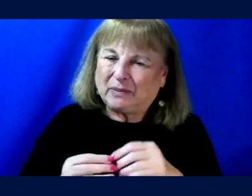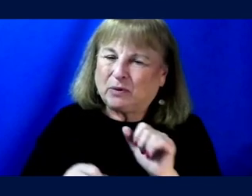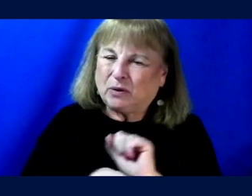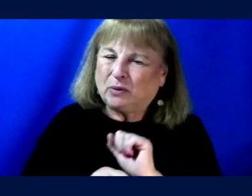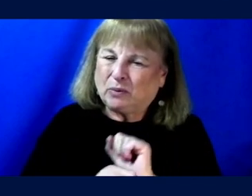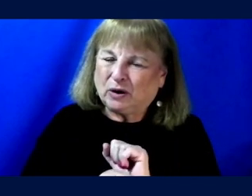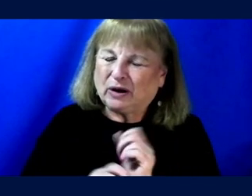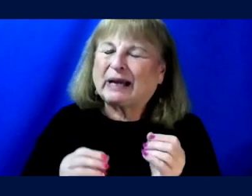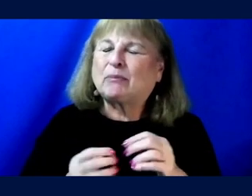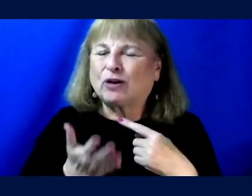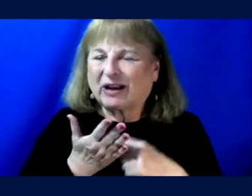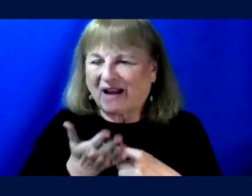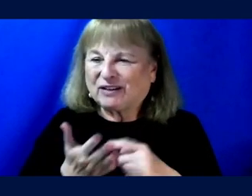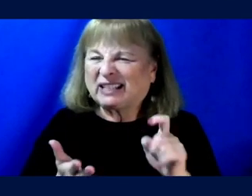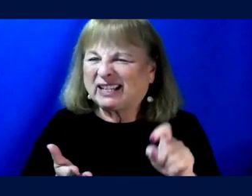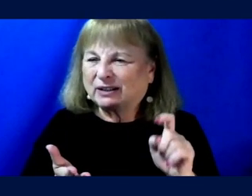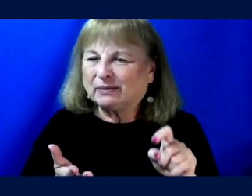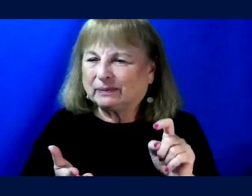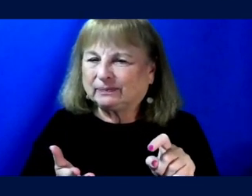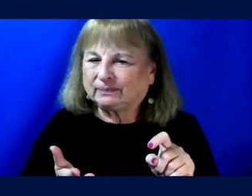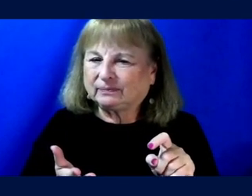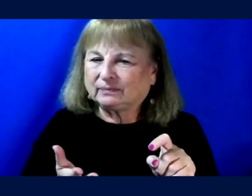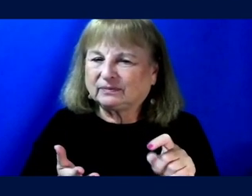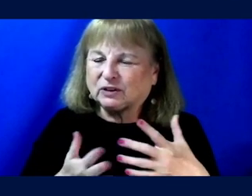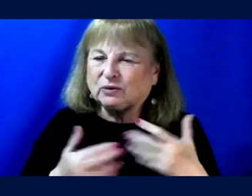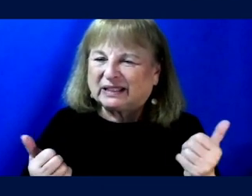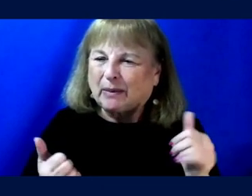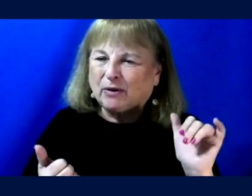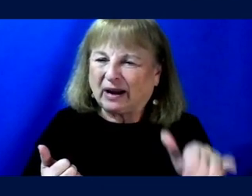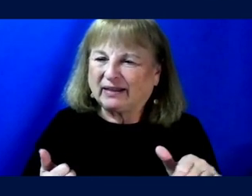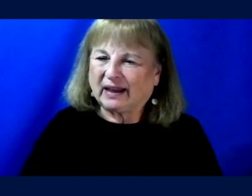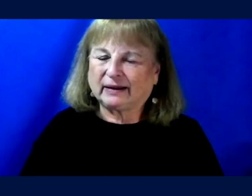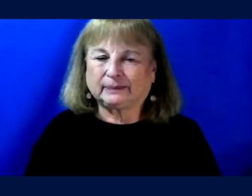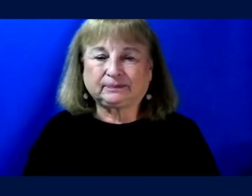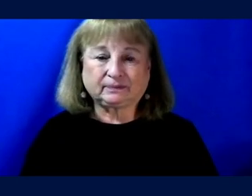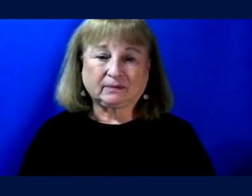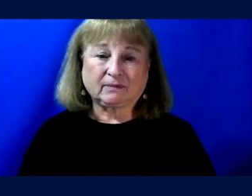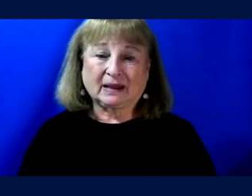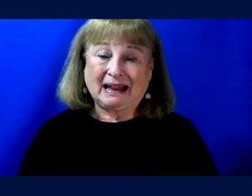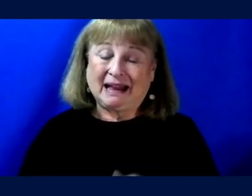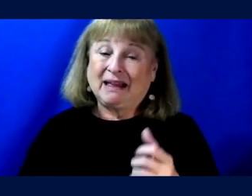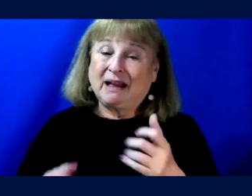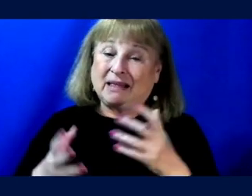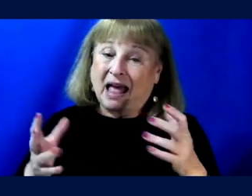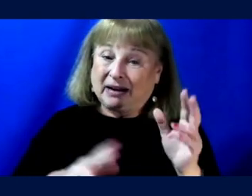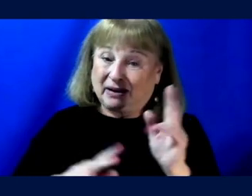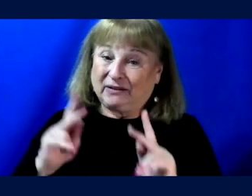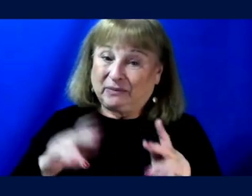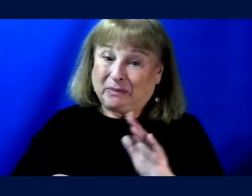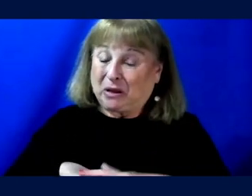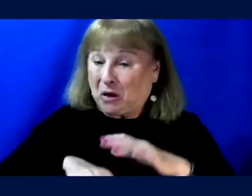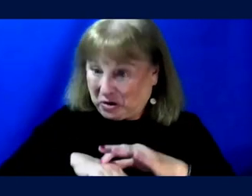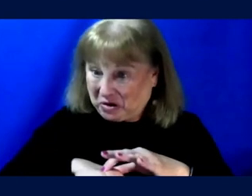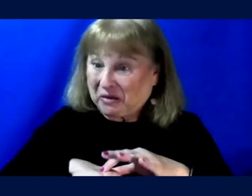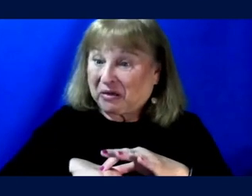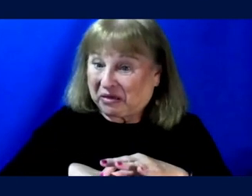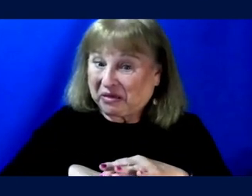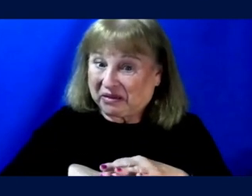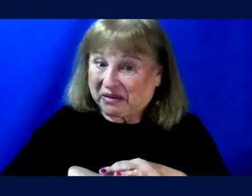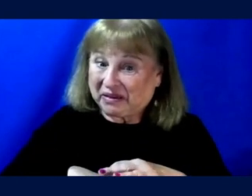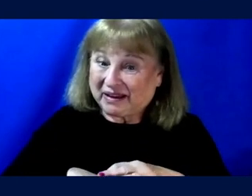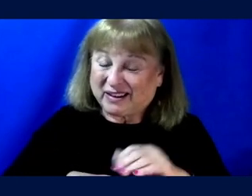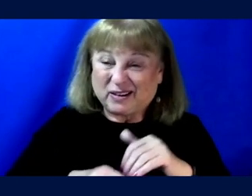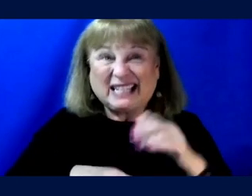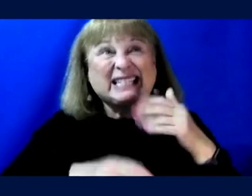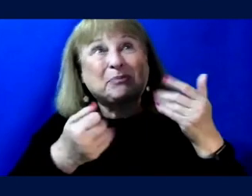conversation to be had, um, and separating those. There certainly is a number of people on earth, perhaps even in